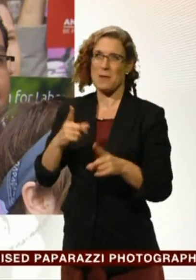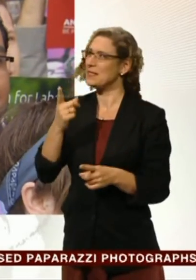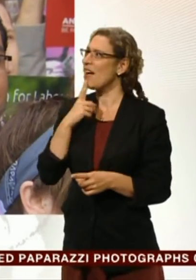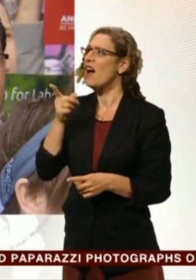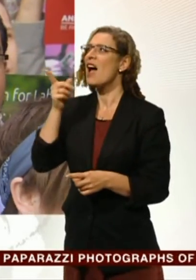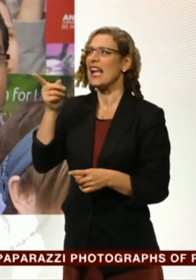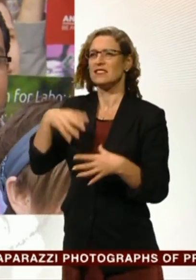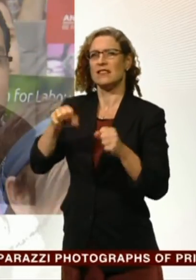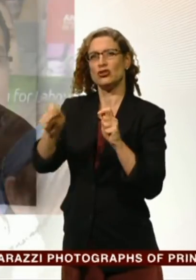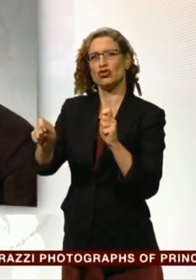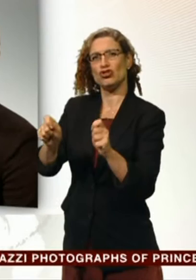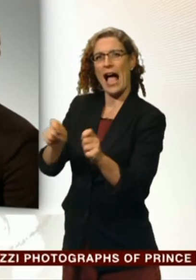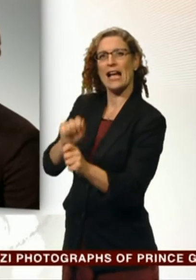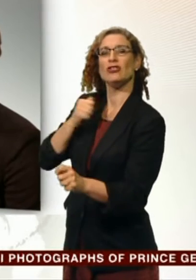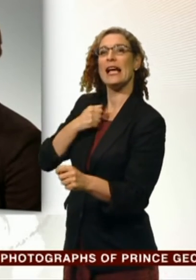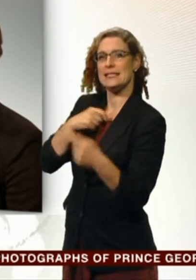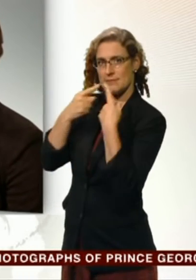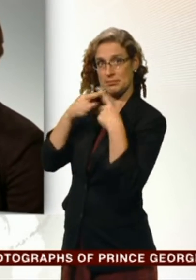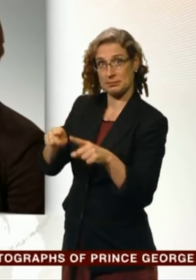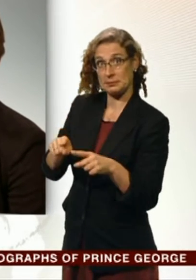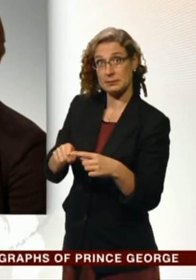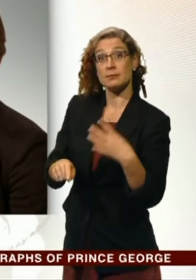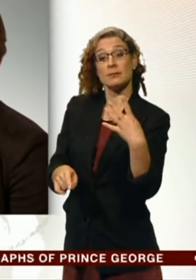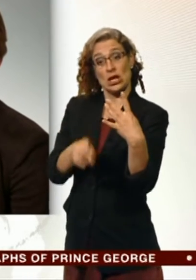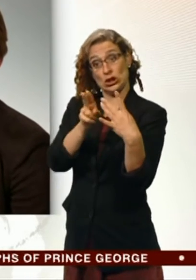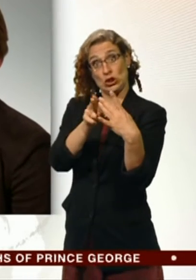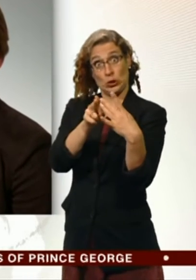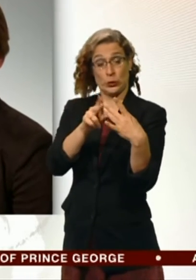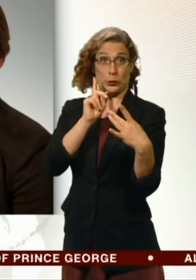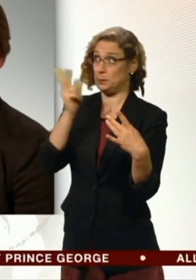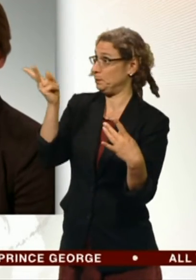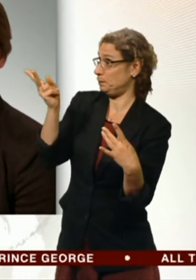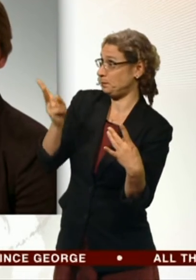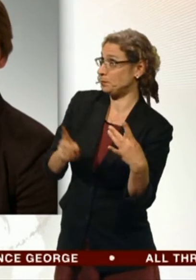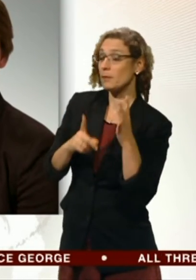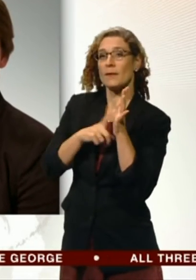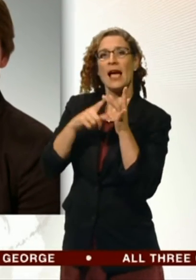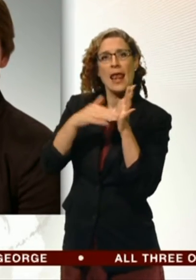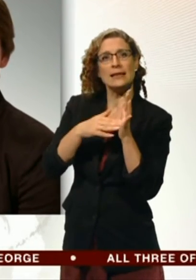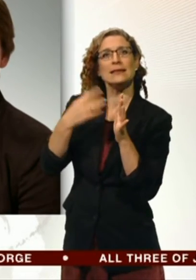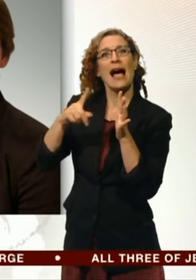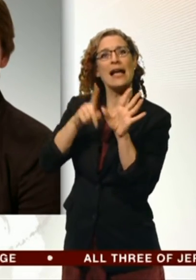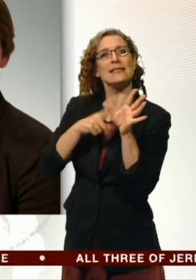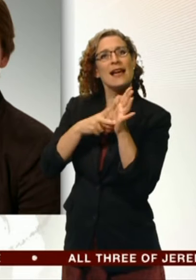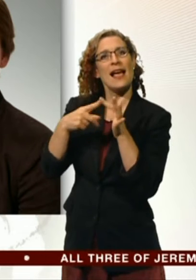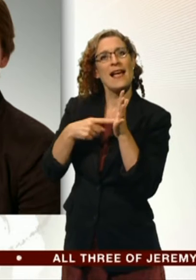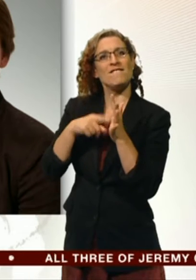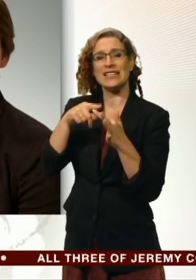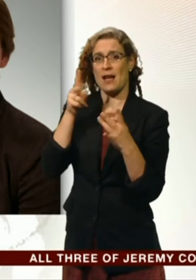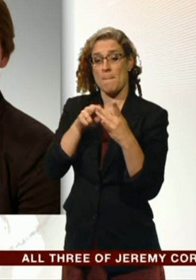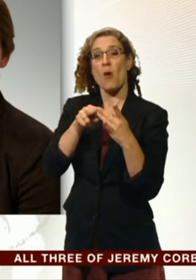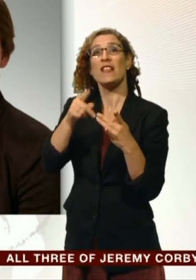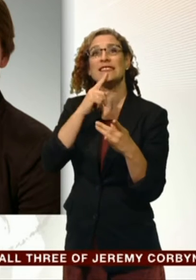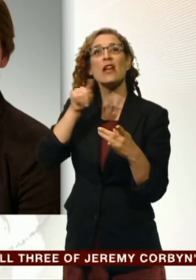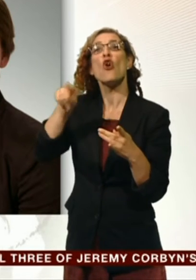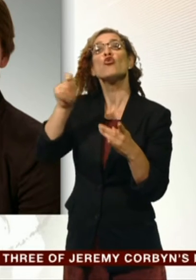is changing. Two of the candidates, there's Kendall and Yvette Cooper, both argued that people should use their votes to